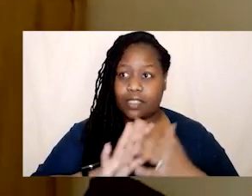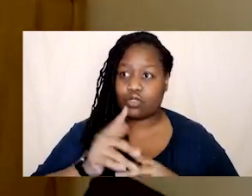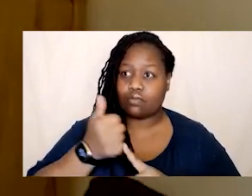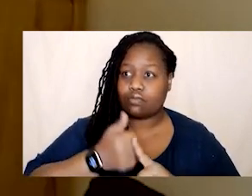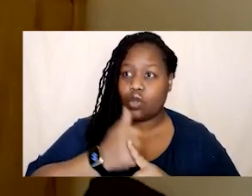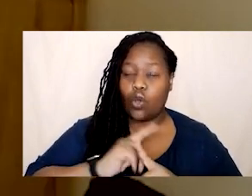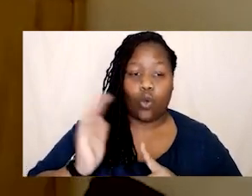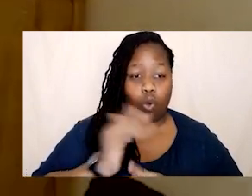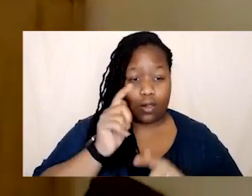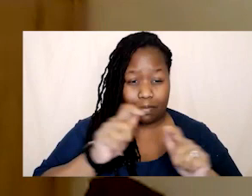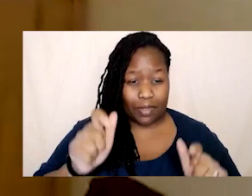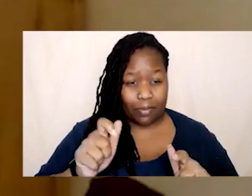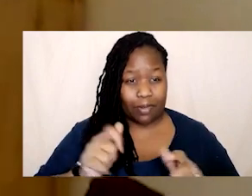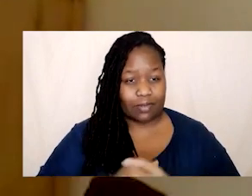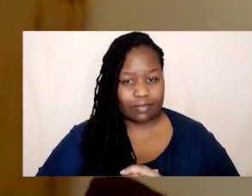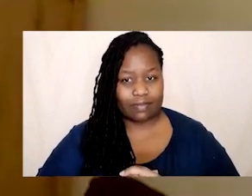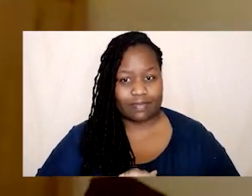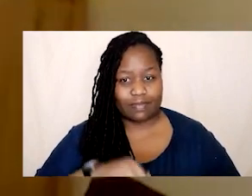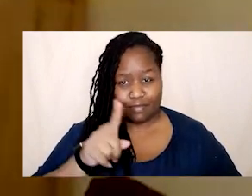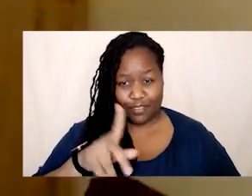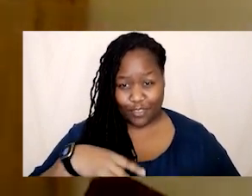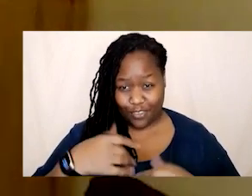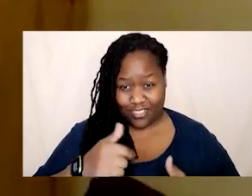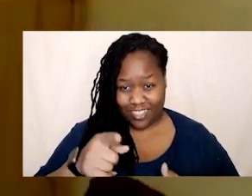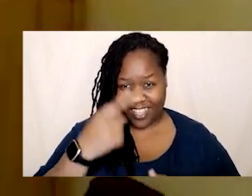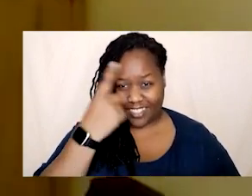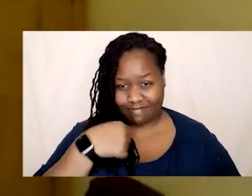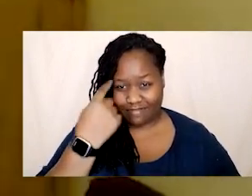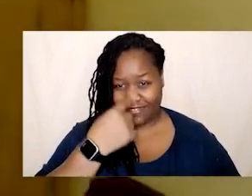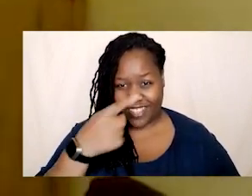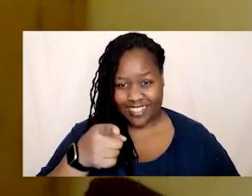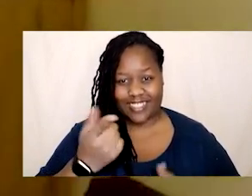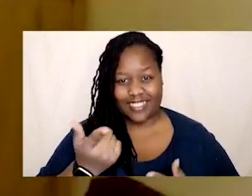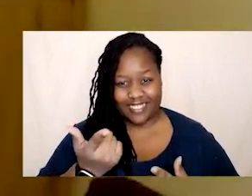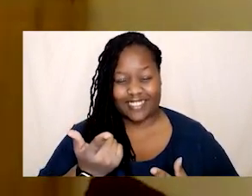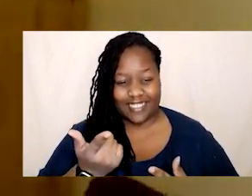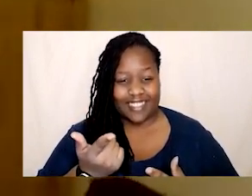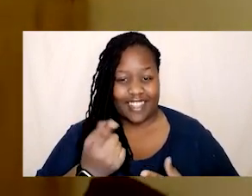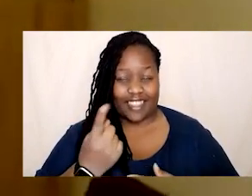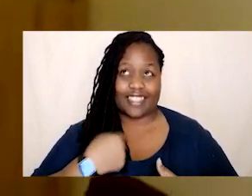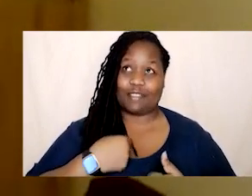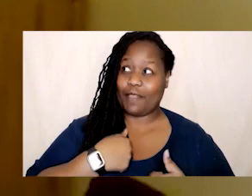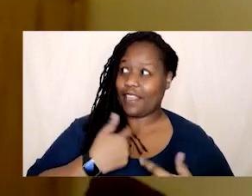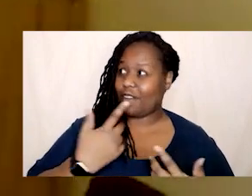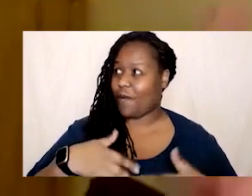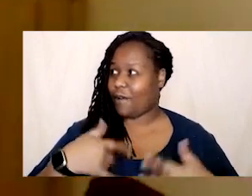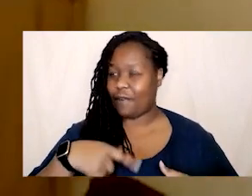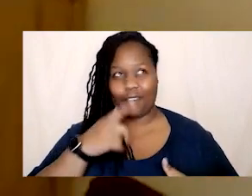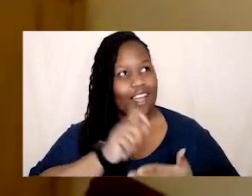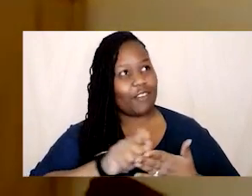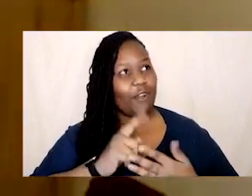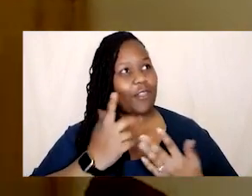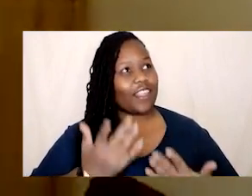all individuals online but you feel good because it's well written like i could see it in your face you're like that's me that's really me that's really you um